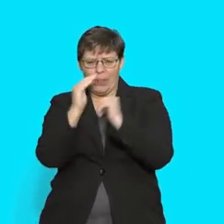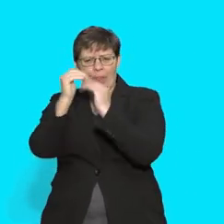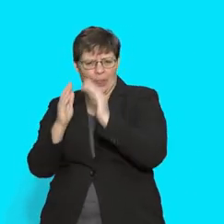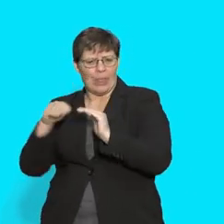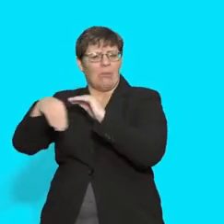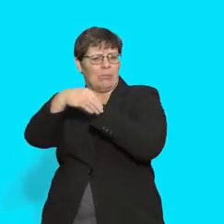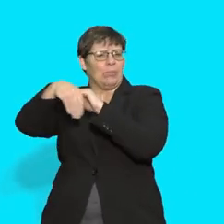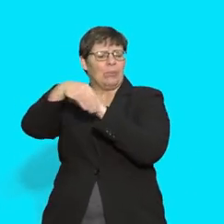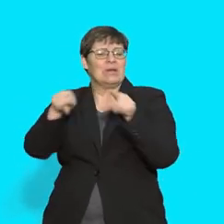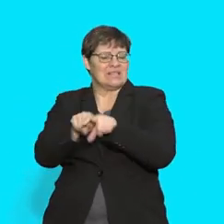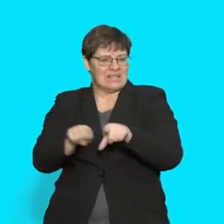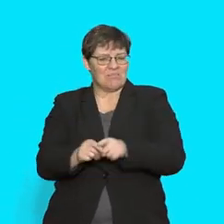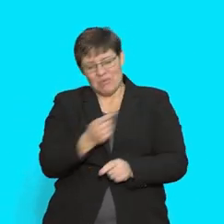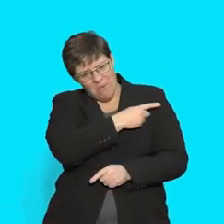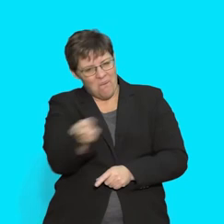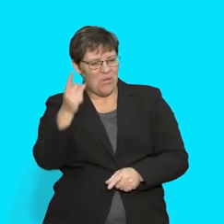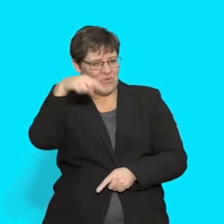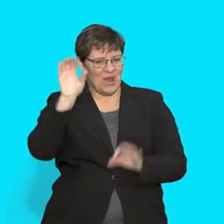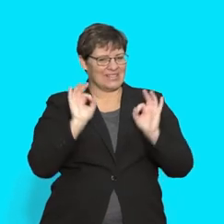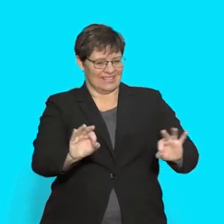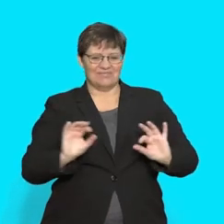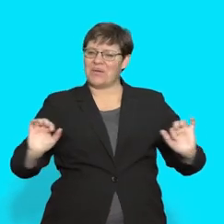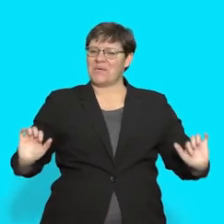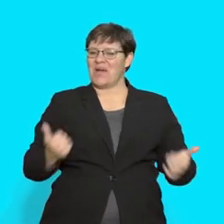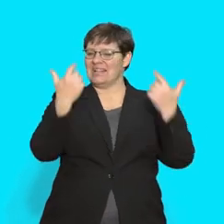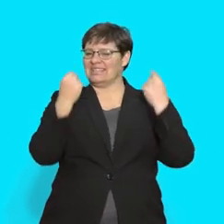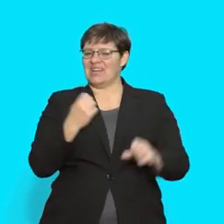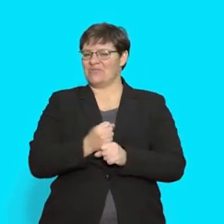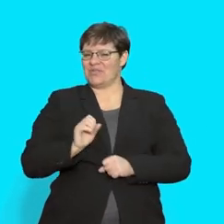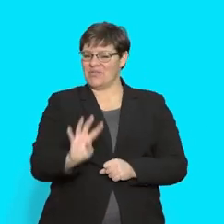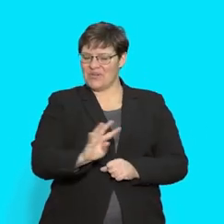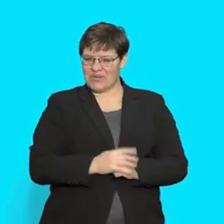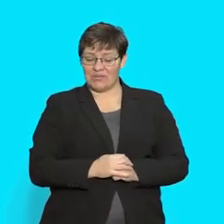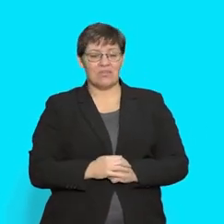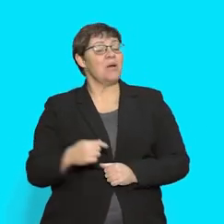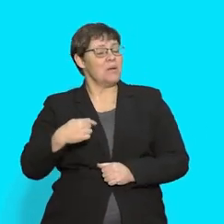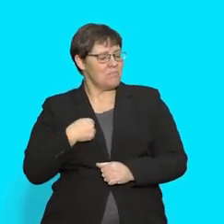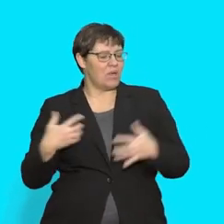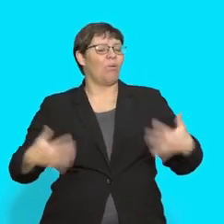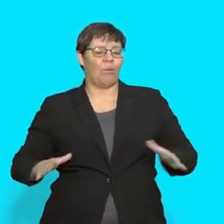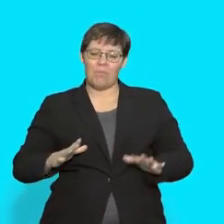is right. Well done, grade 4s. I am so pleased.